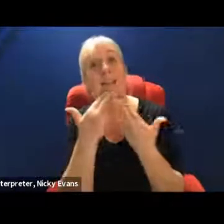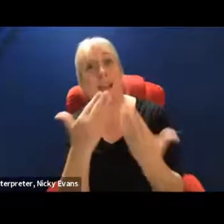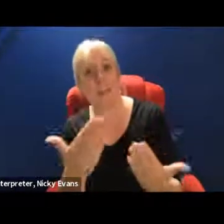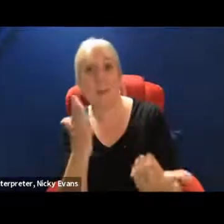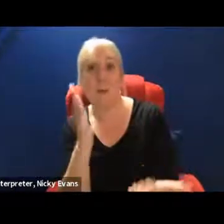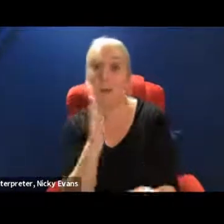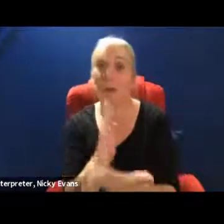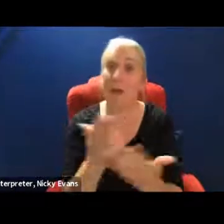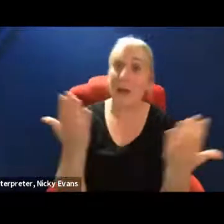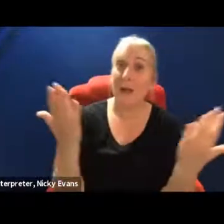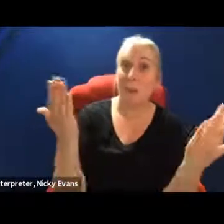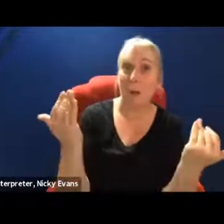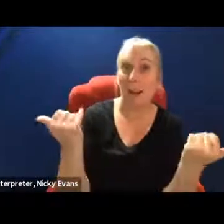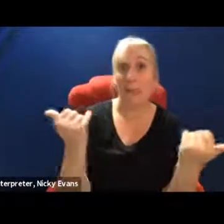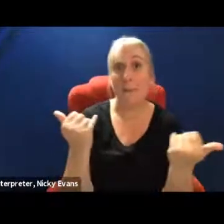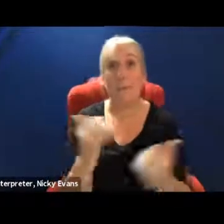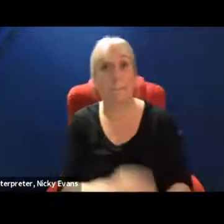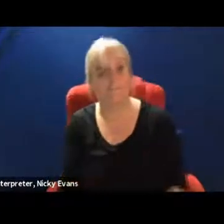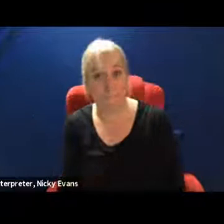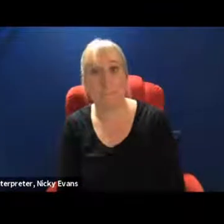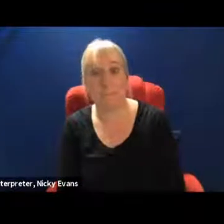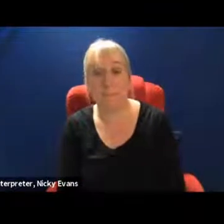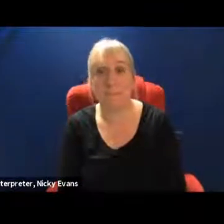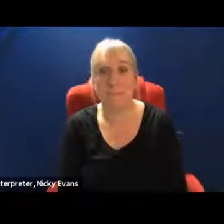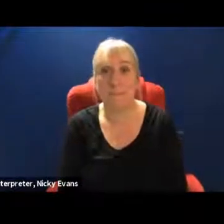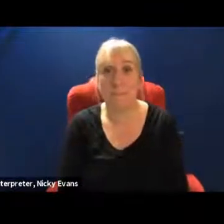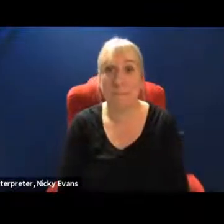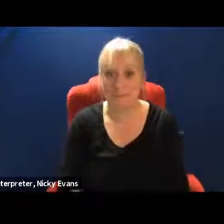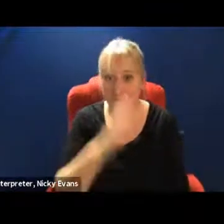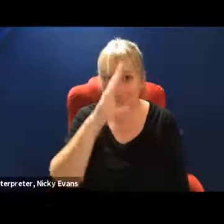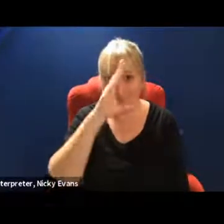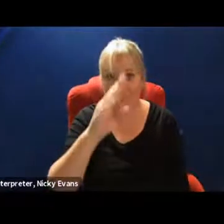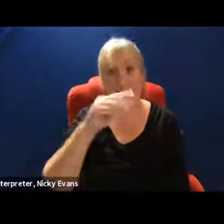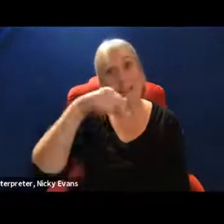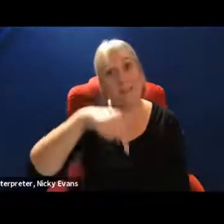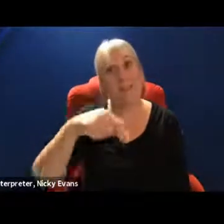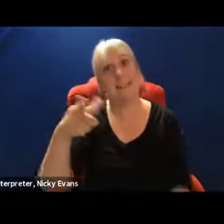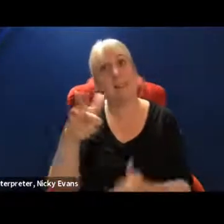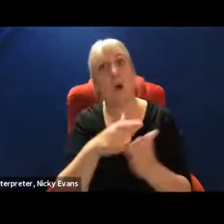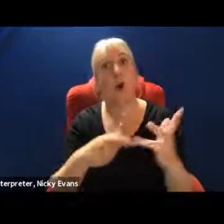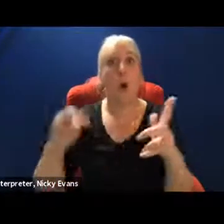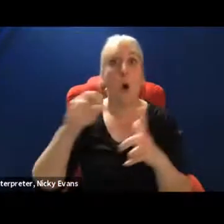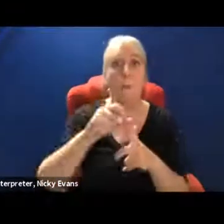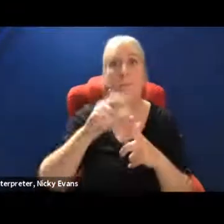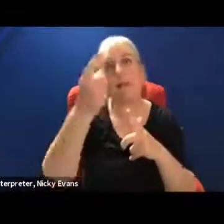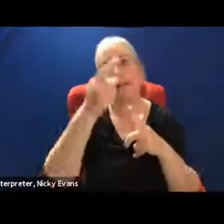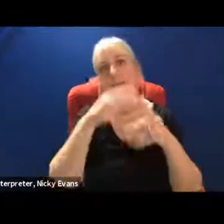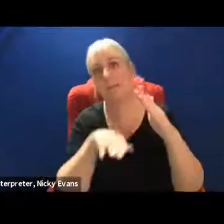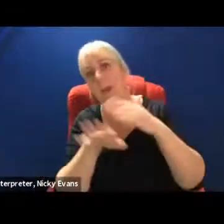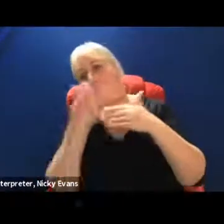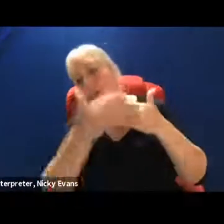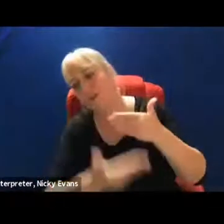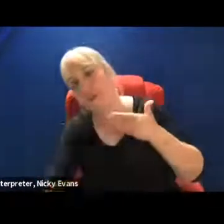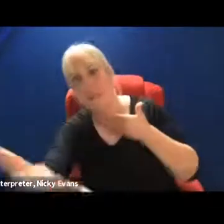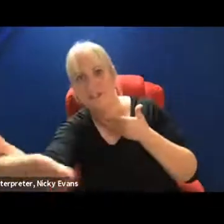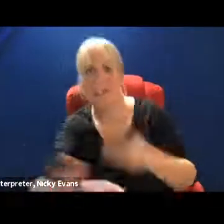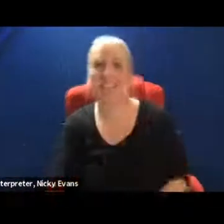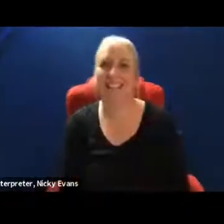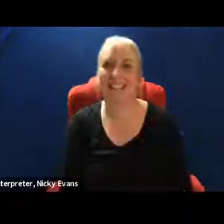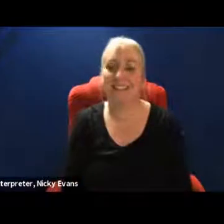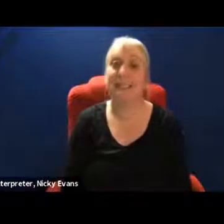welcome to everybody. This is COP and Beyond and we are the National Education Union which